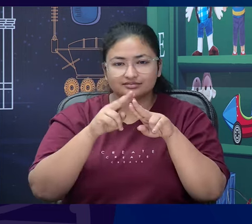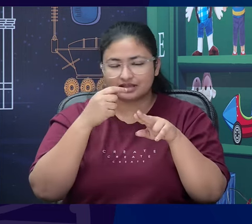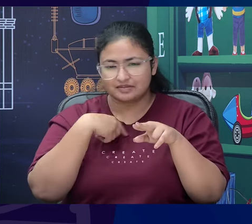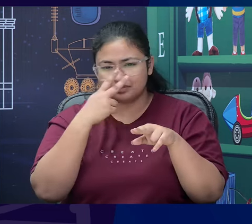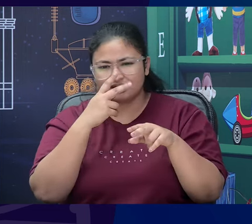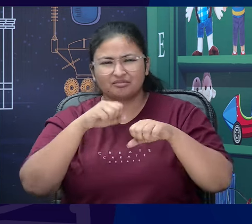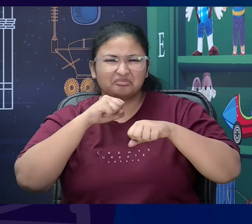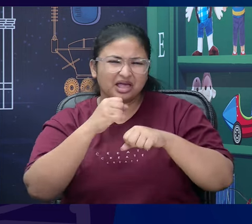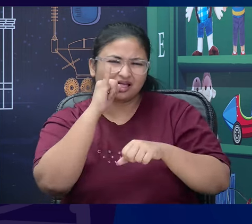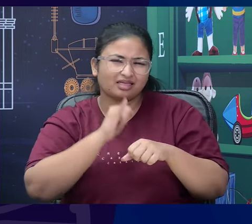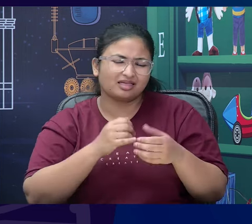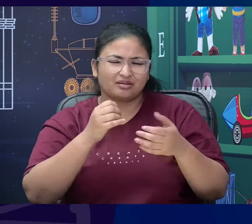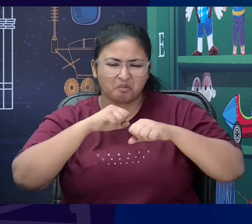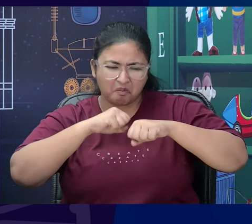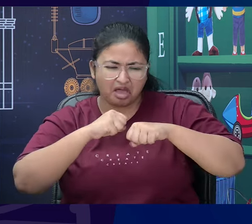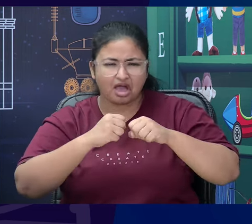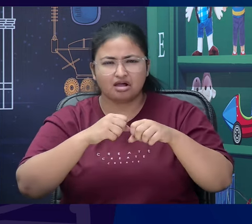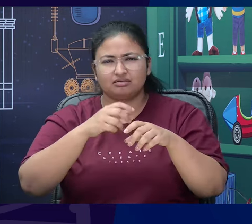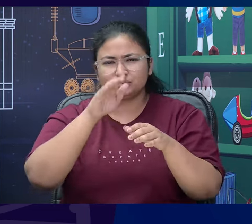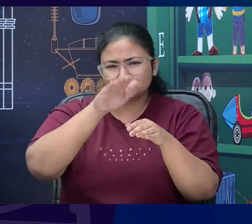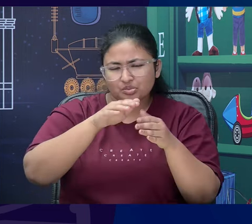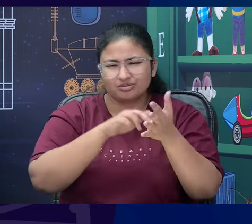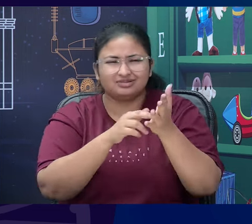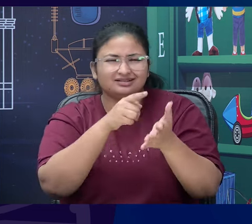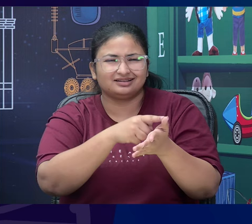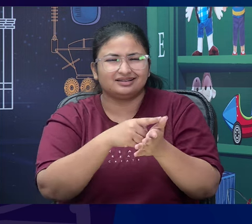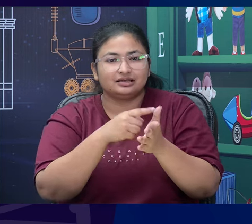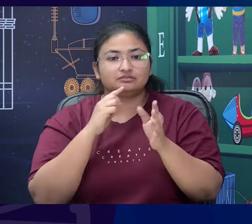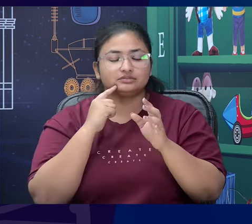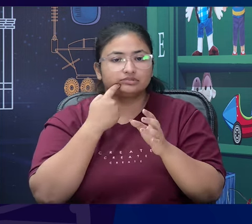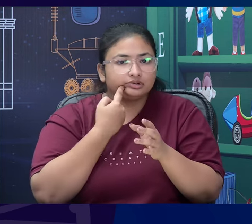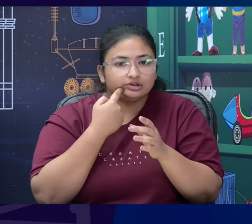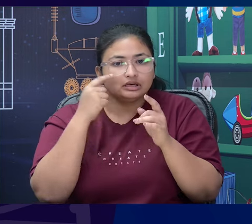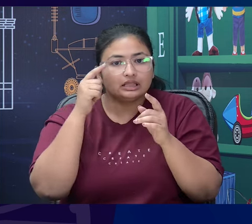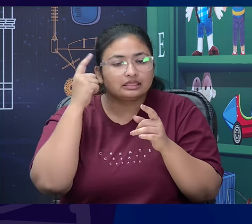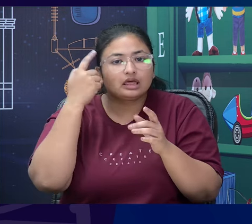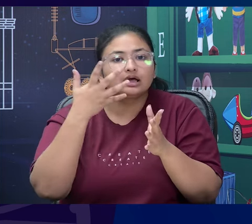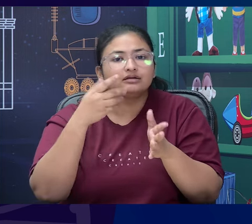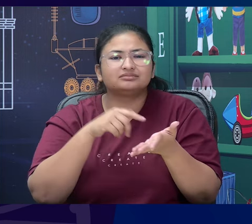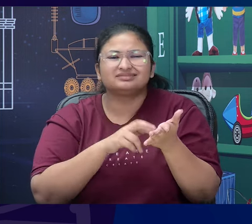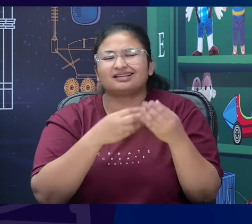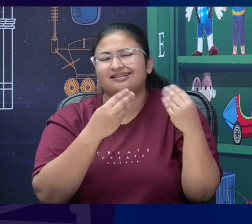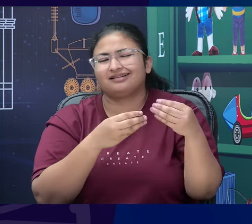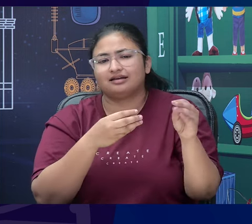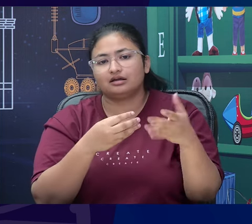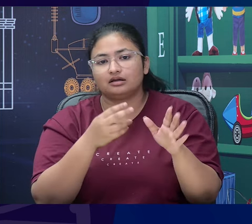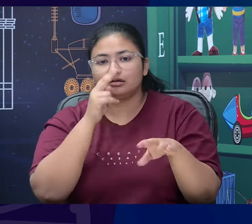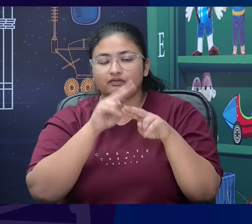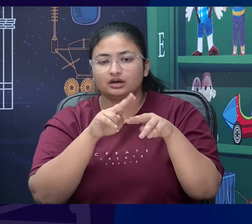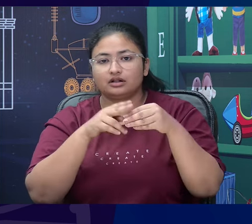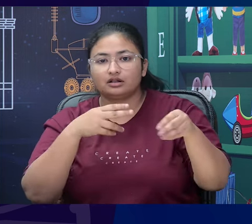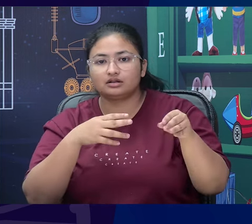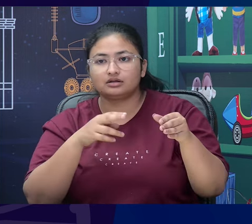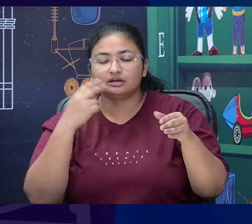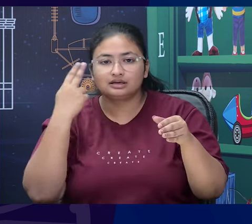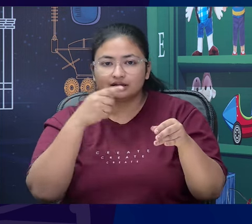on what they look like. And that is not a good way to work on you know people